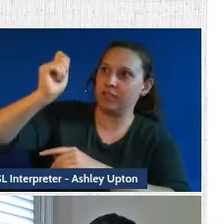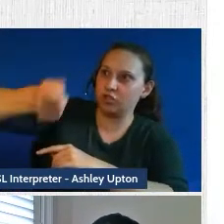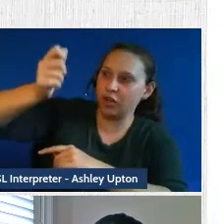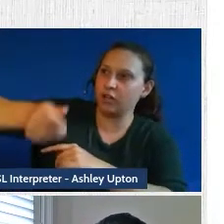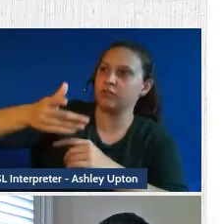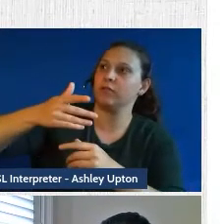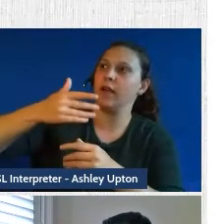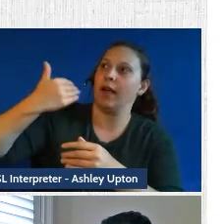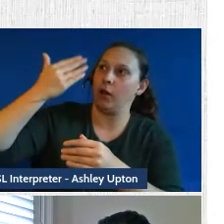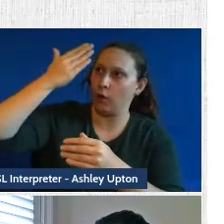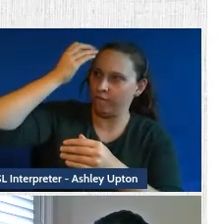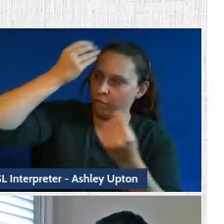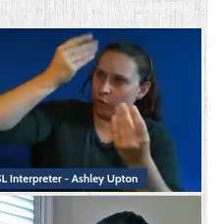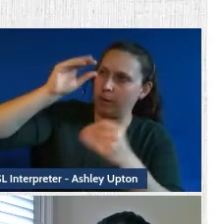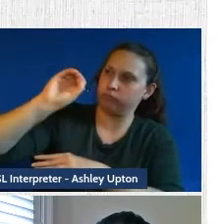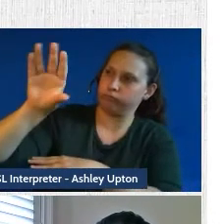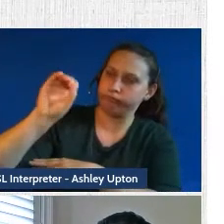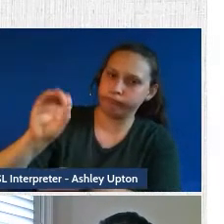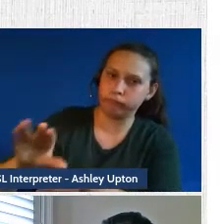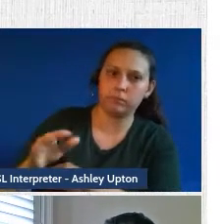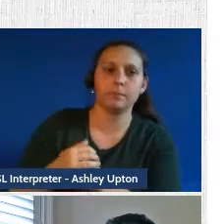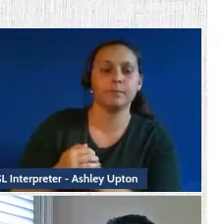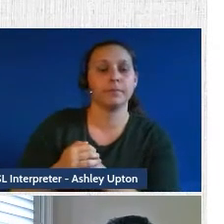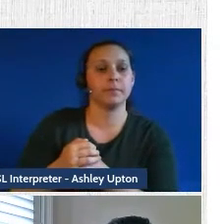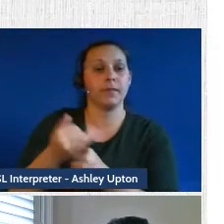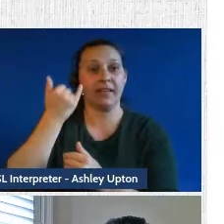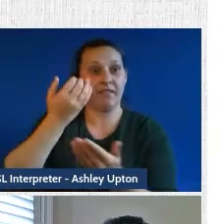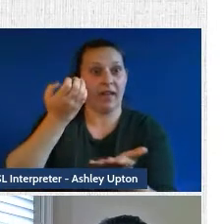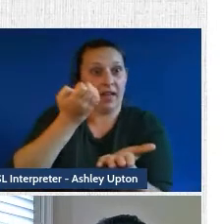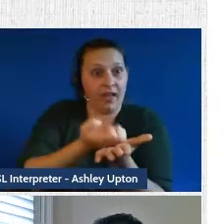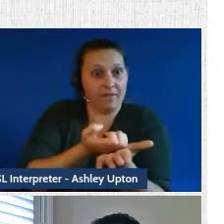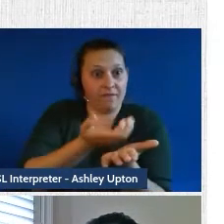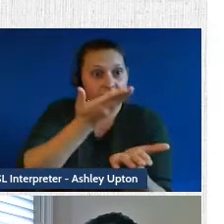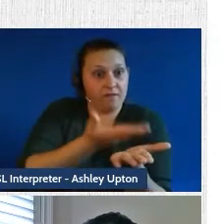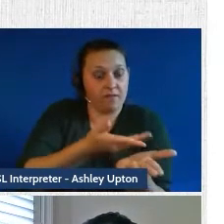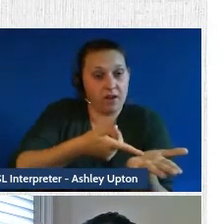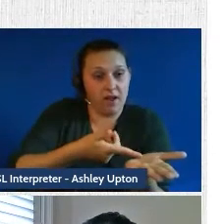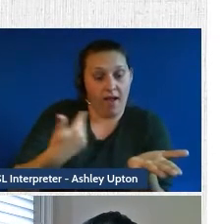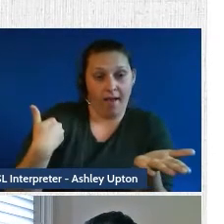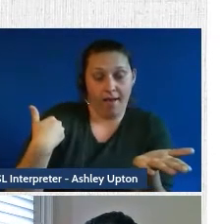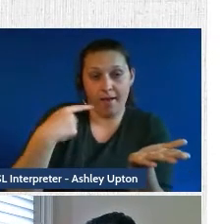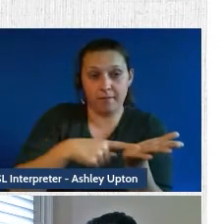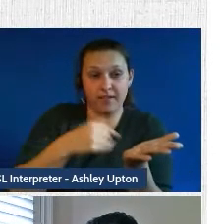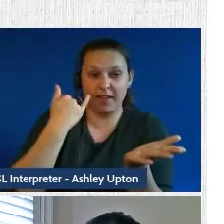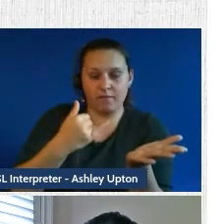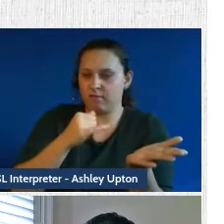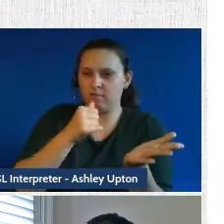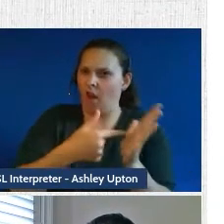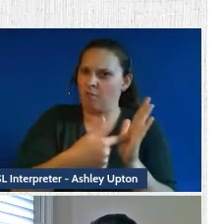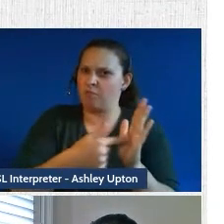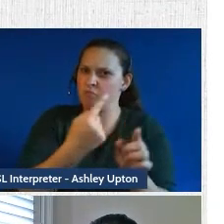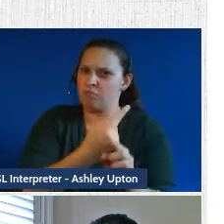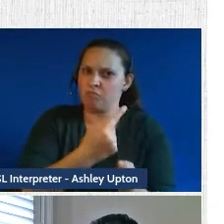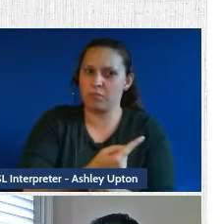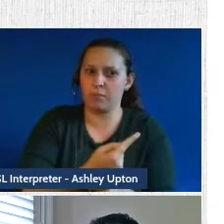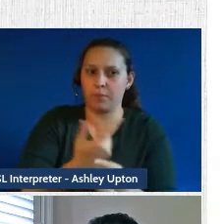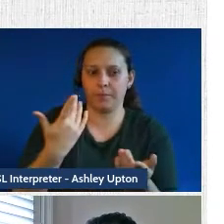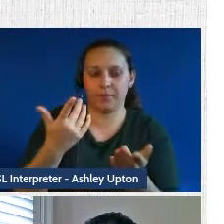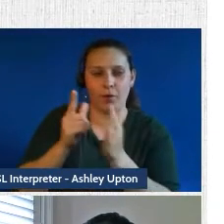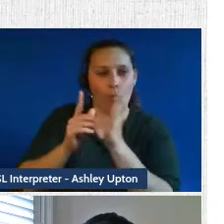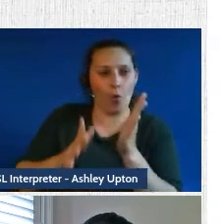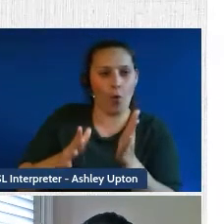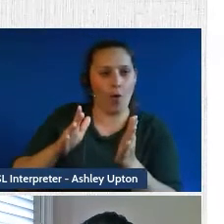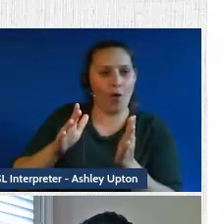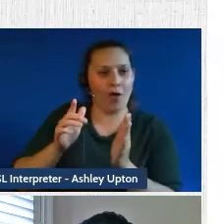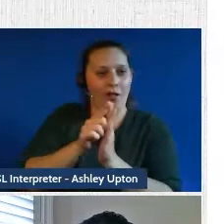value to certain things. You know that, for example, if you have evidence of a false misrepresentation, lawyers and law students know intuitively that